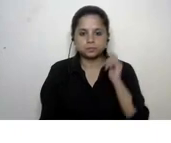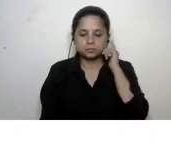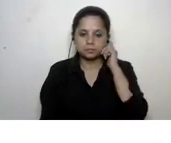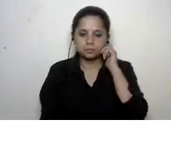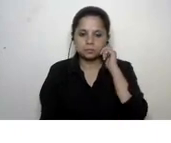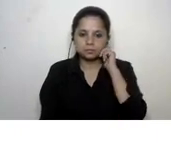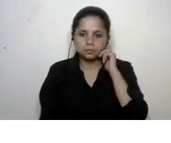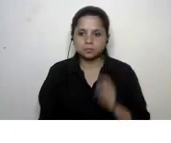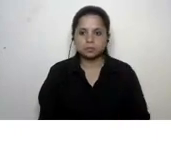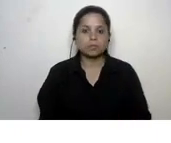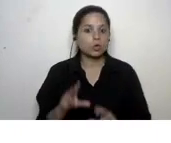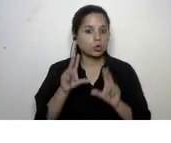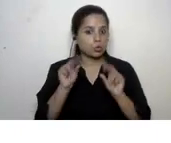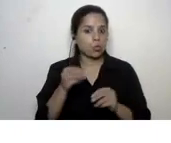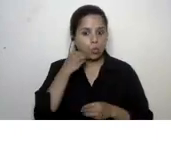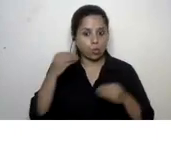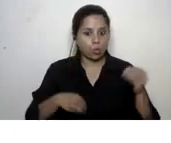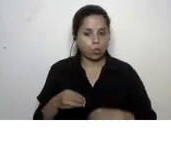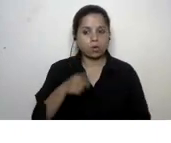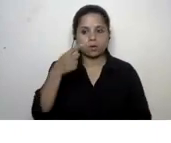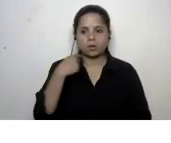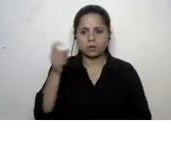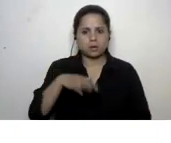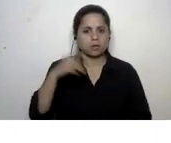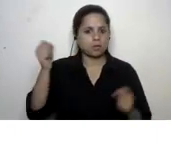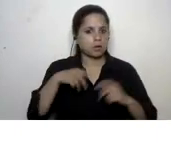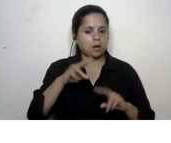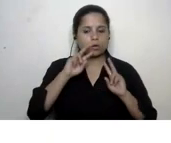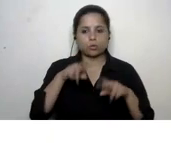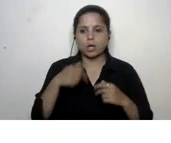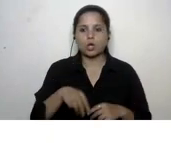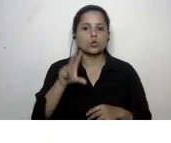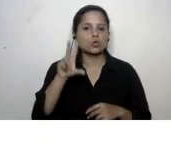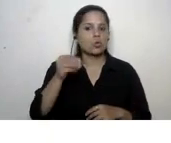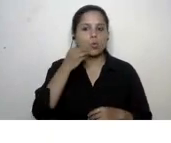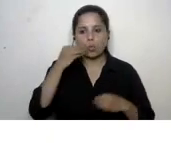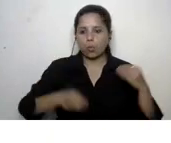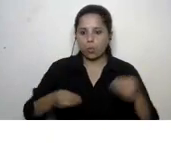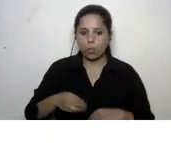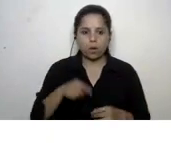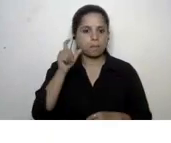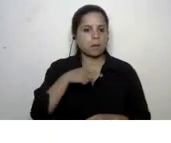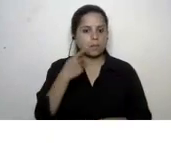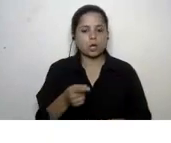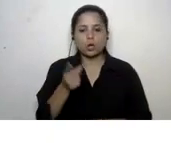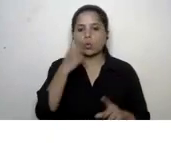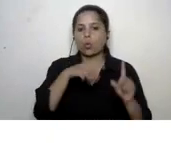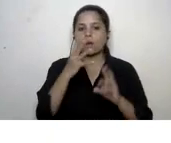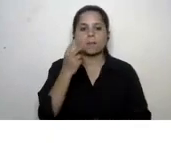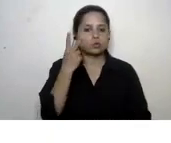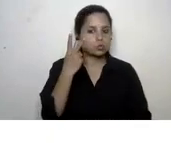okay no excellent uh me now we're getting in responses no hunger people are saying goal number two